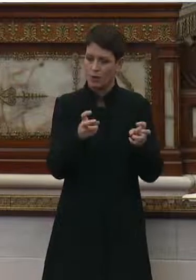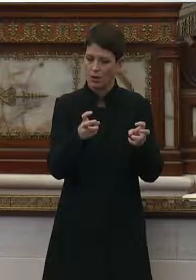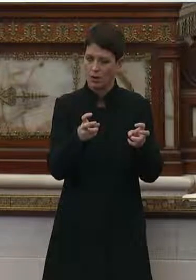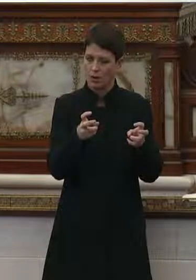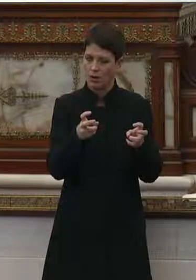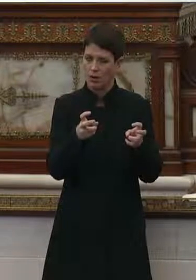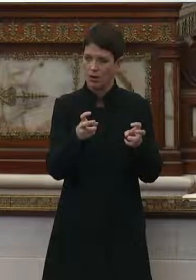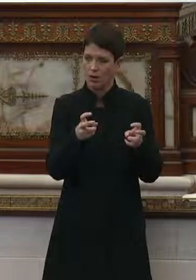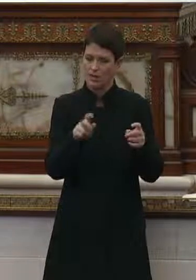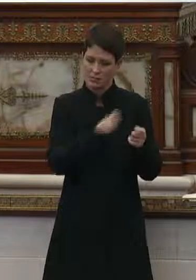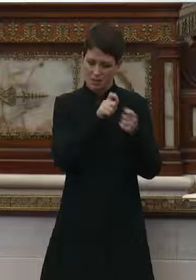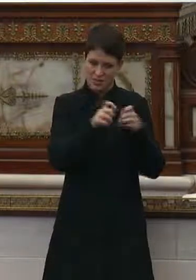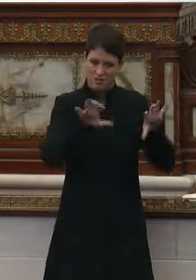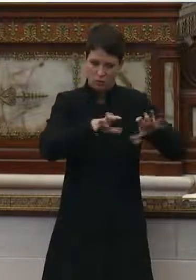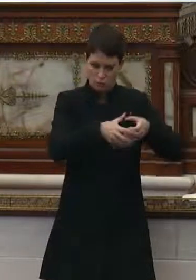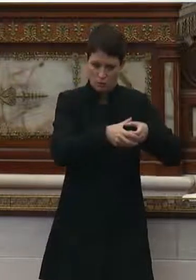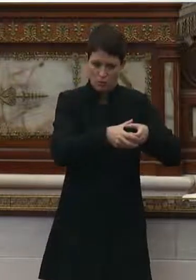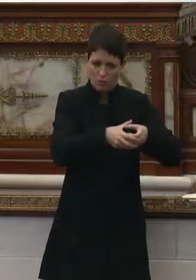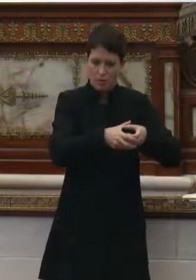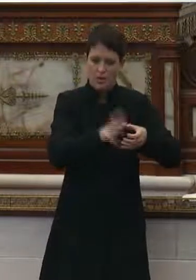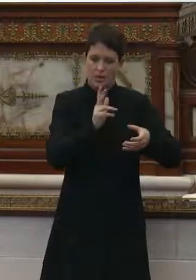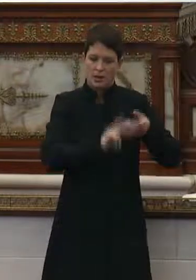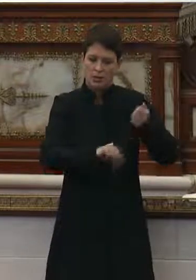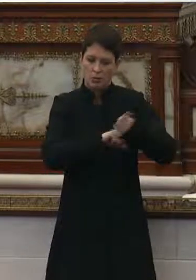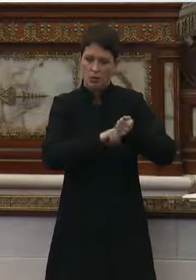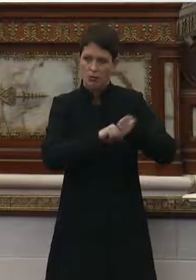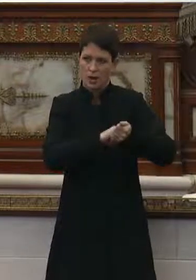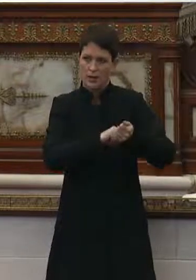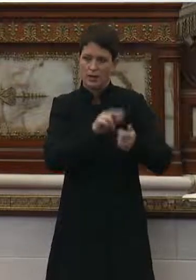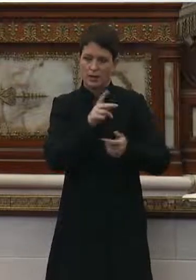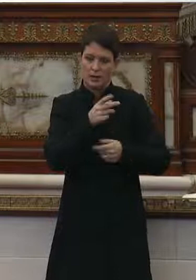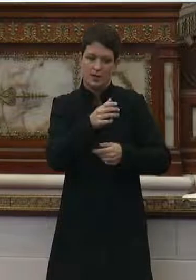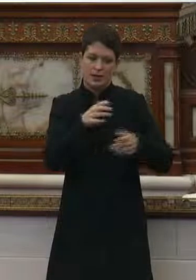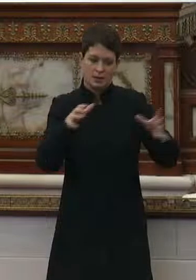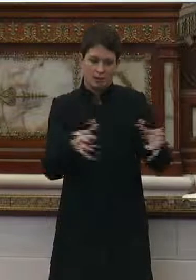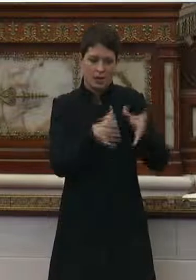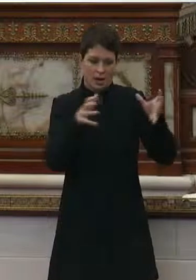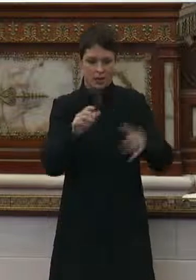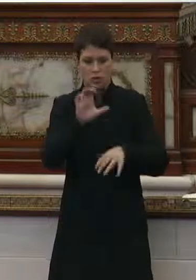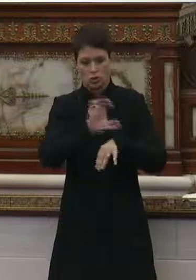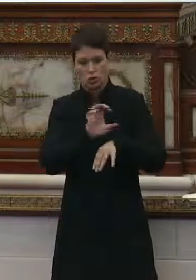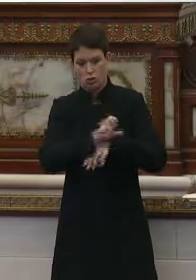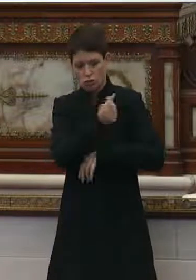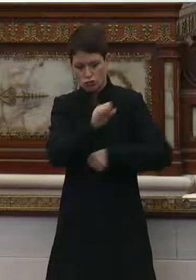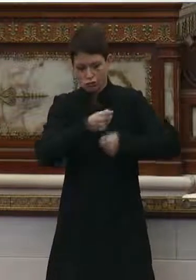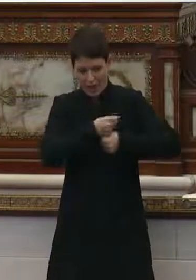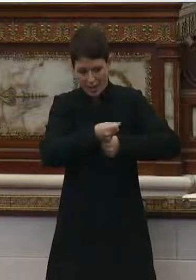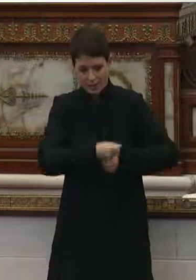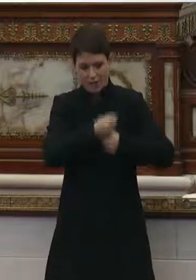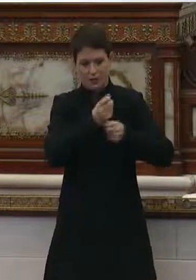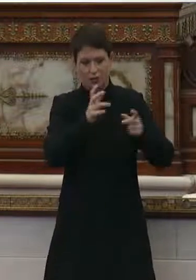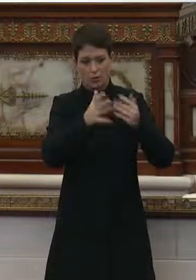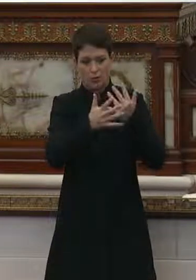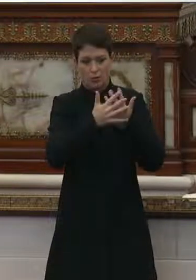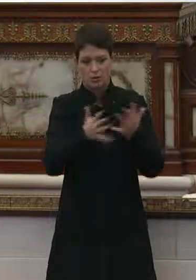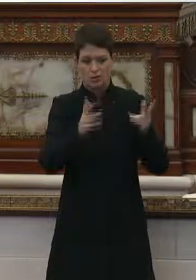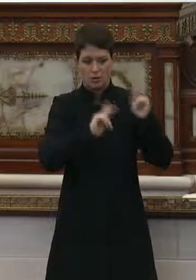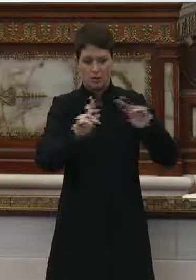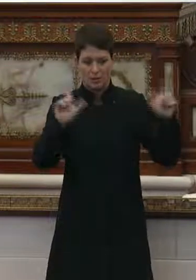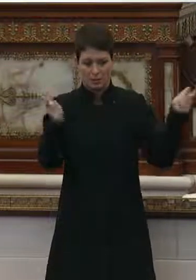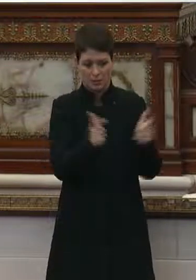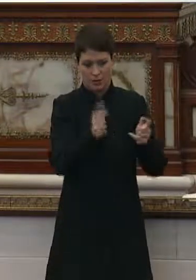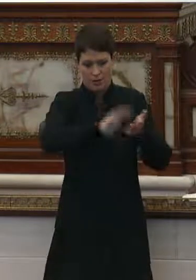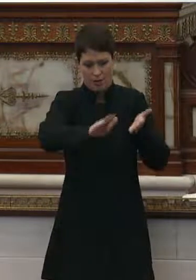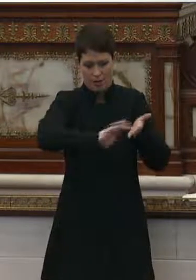audience and people rallied, the power rallied and churches rallied to get the prison population